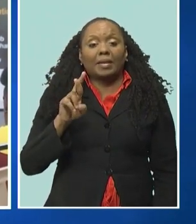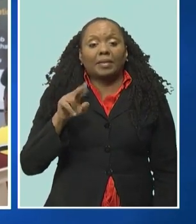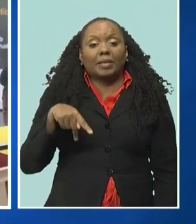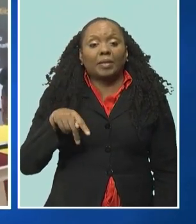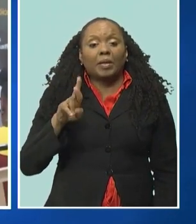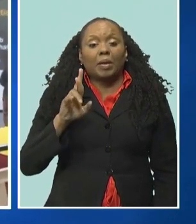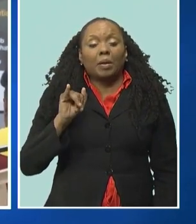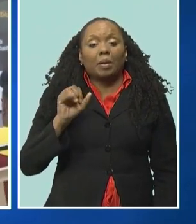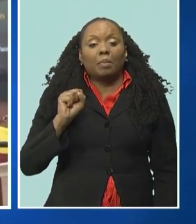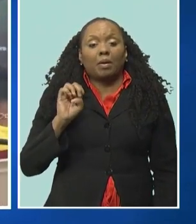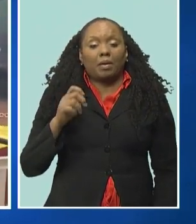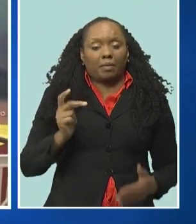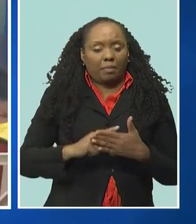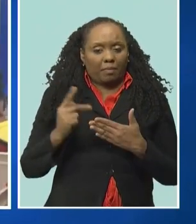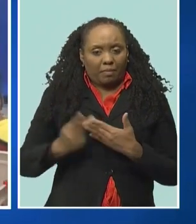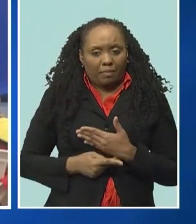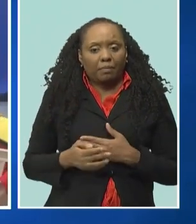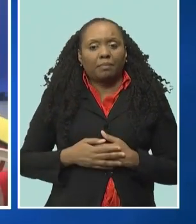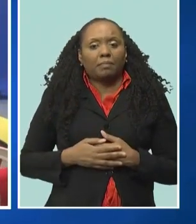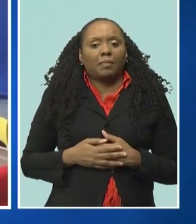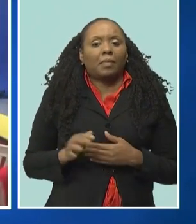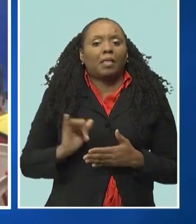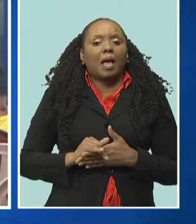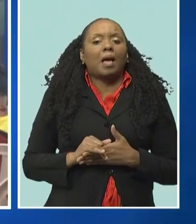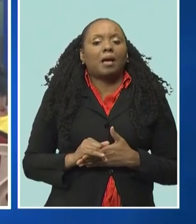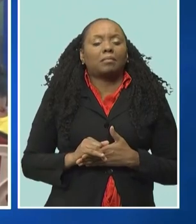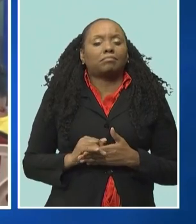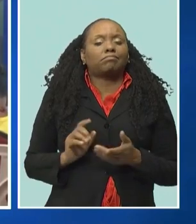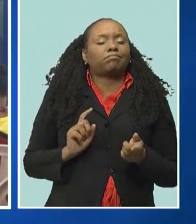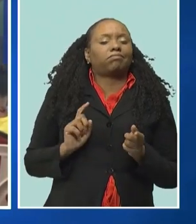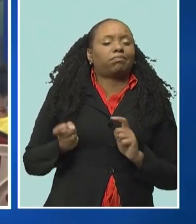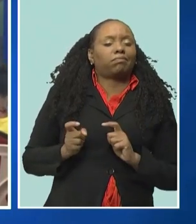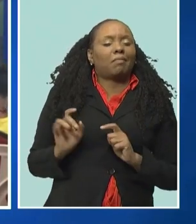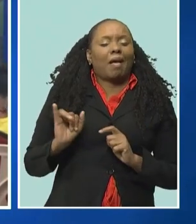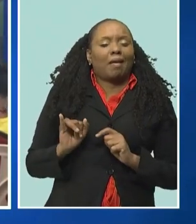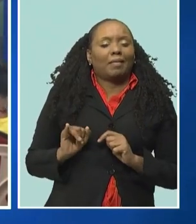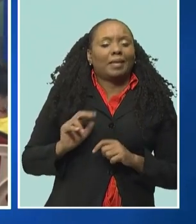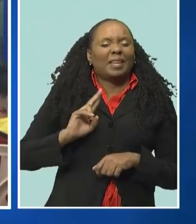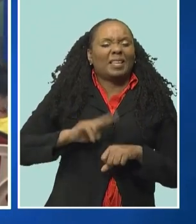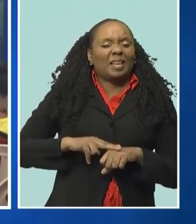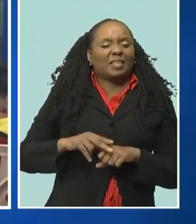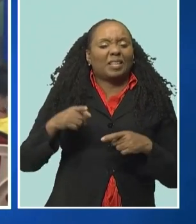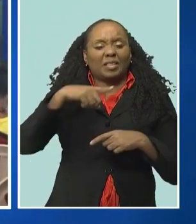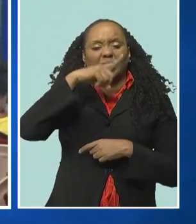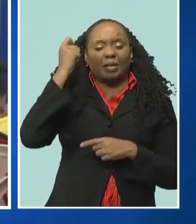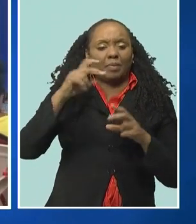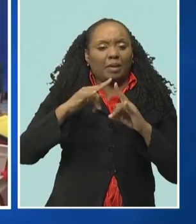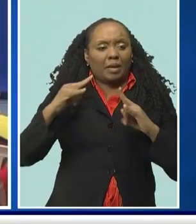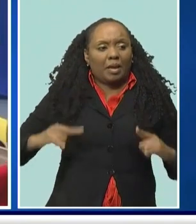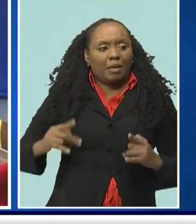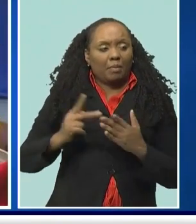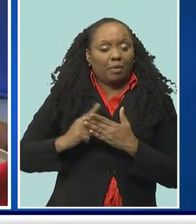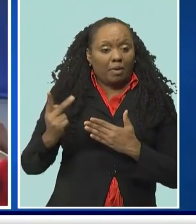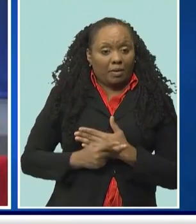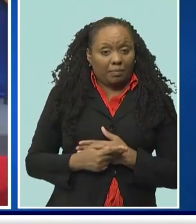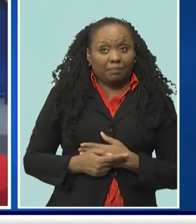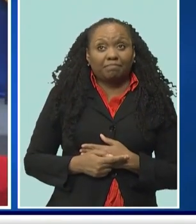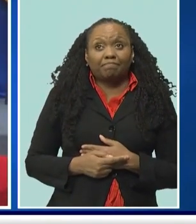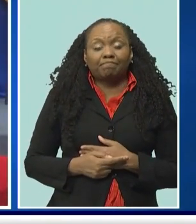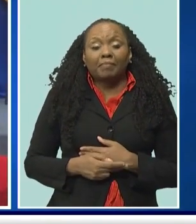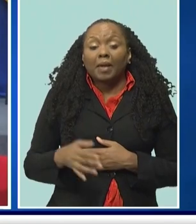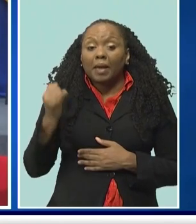the National Summer Count Program. Now listen carefully to this, if you all are interested in business,